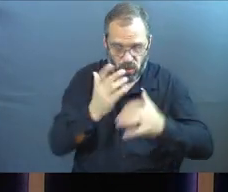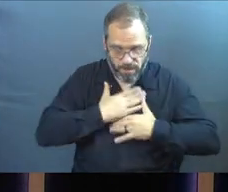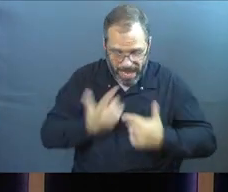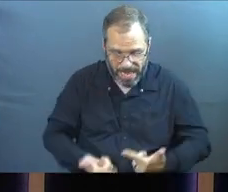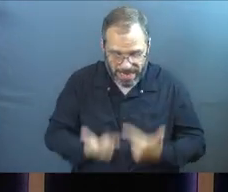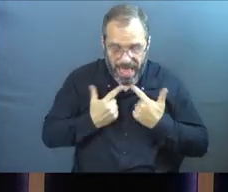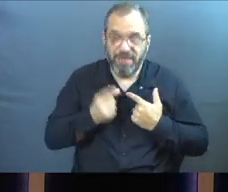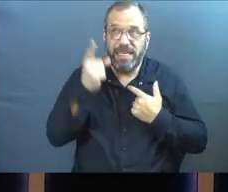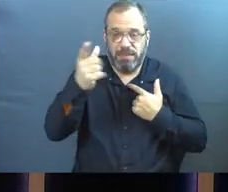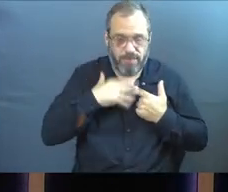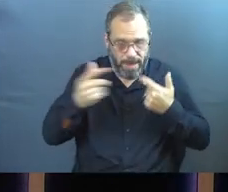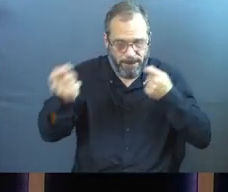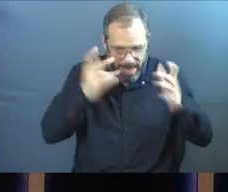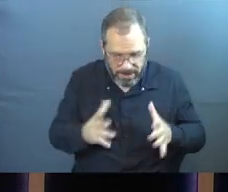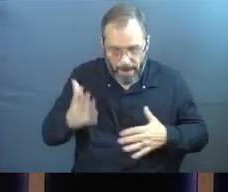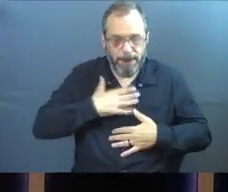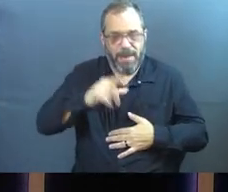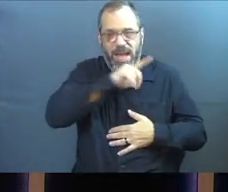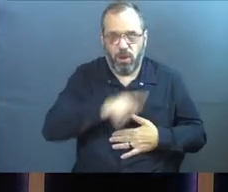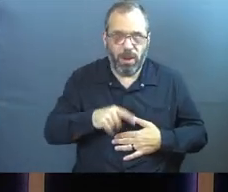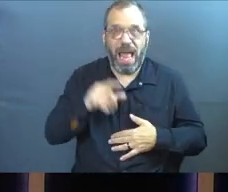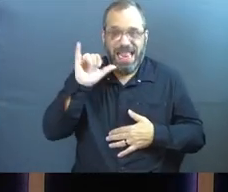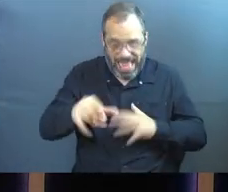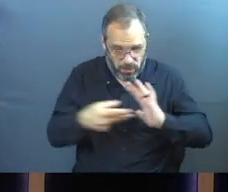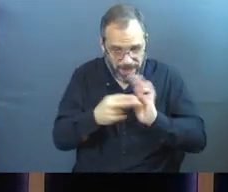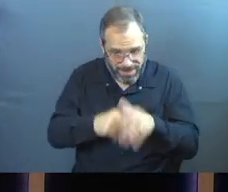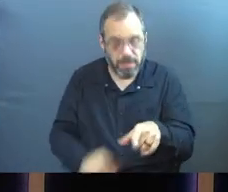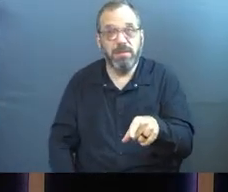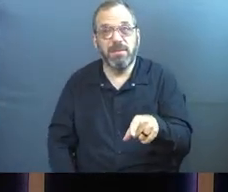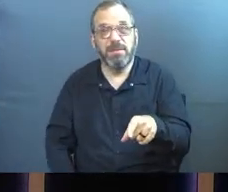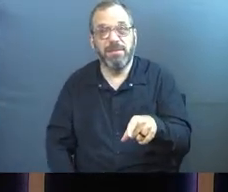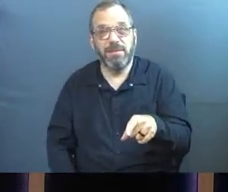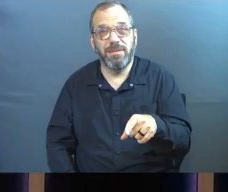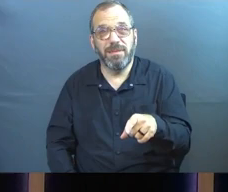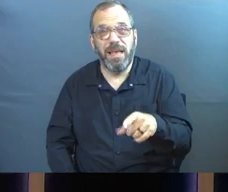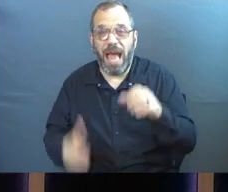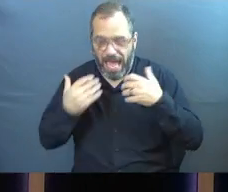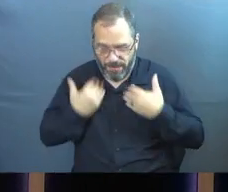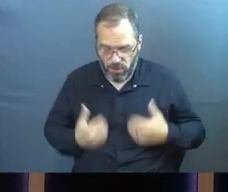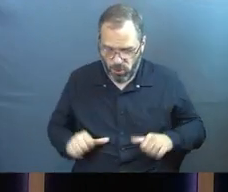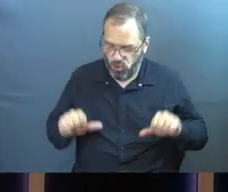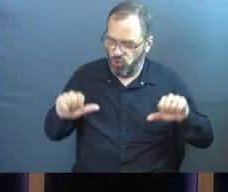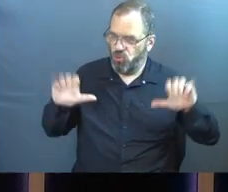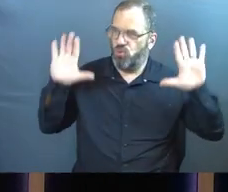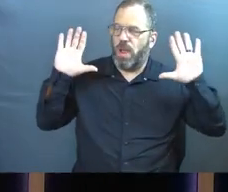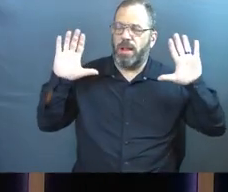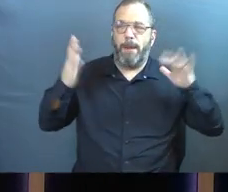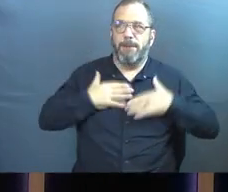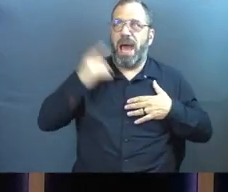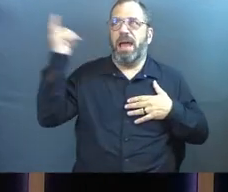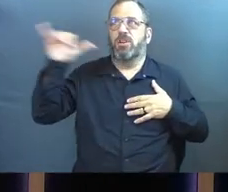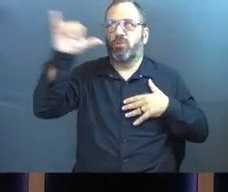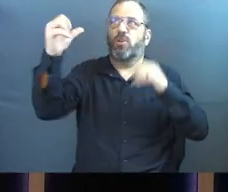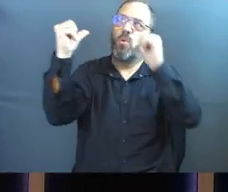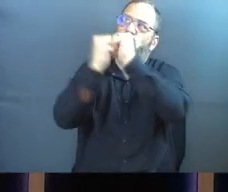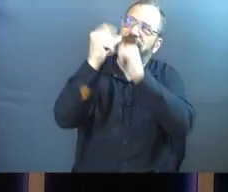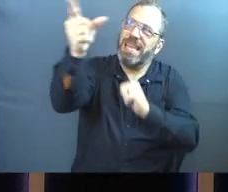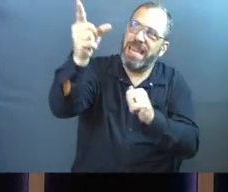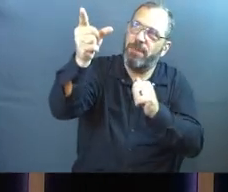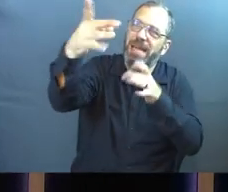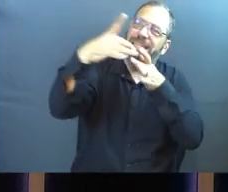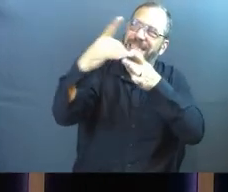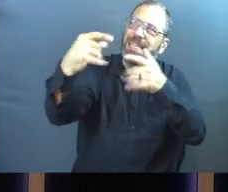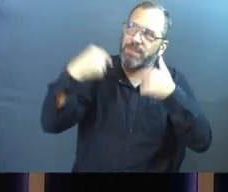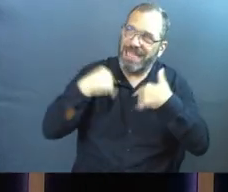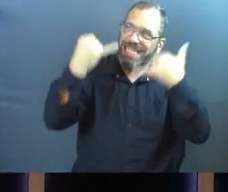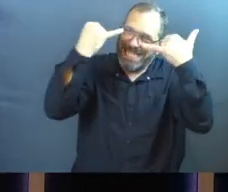of my life, he's my master, he's my Lord. That's what it's about. I'm surrendering. I want my eternity with him, directed by